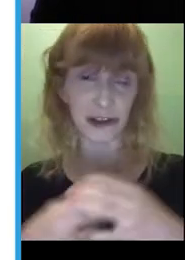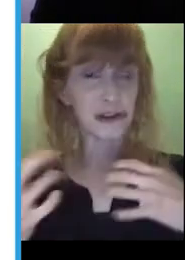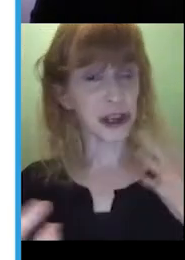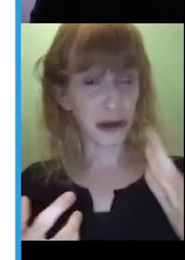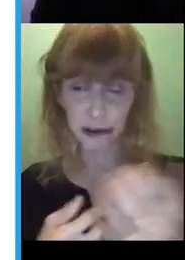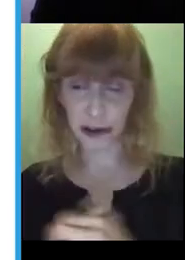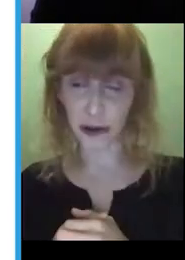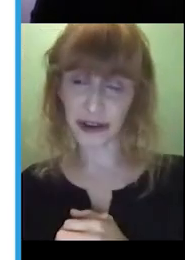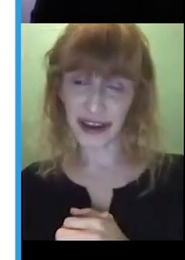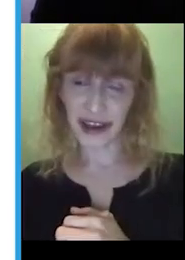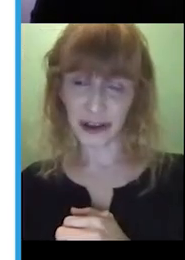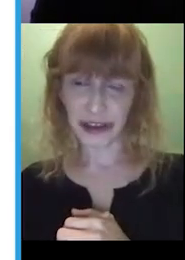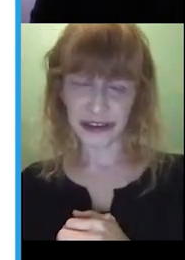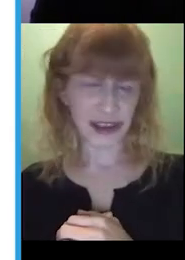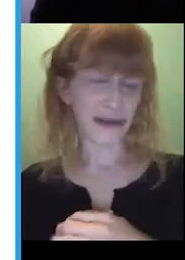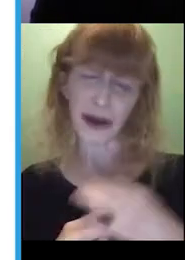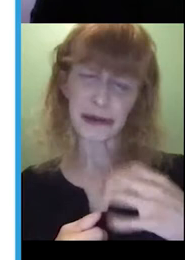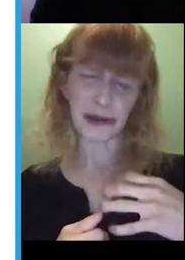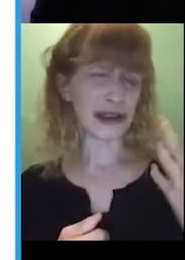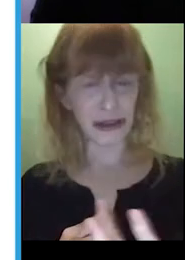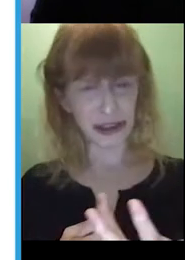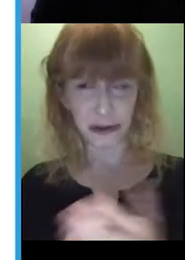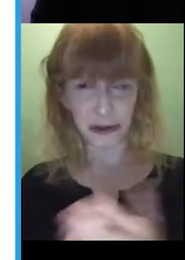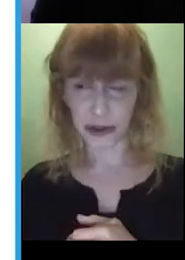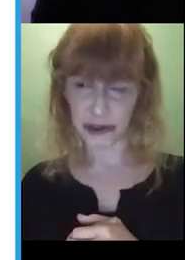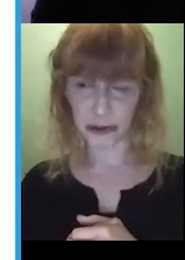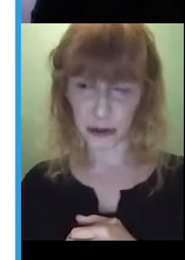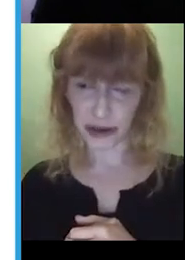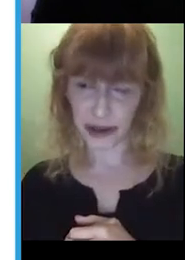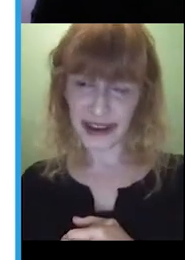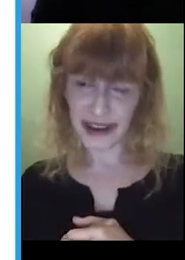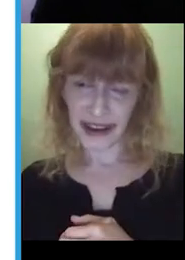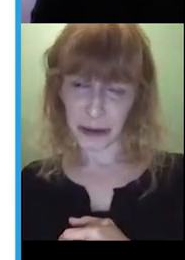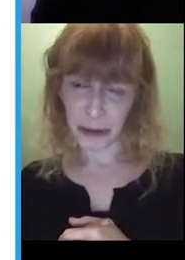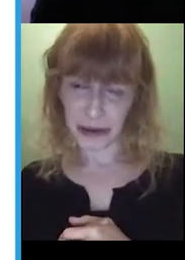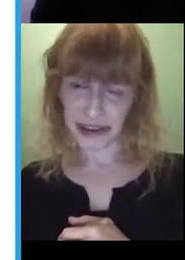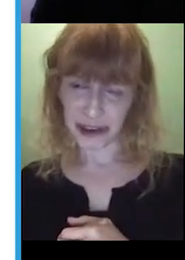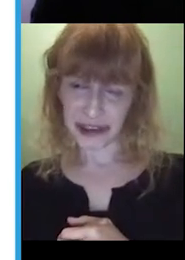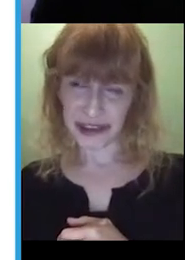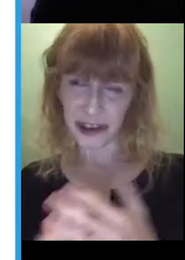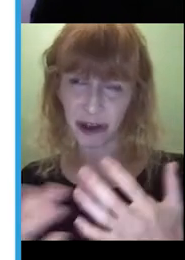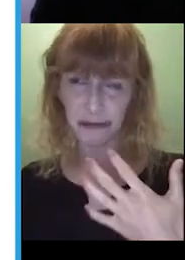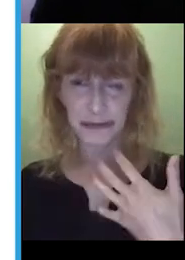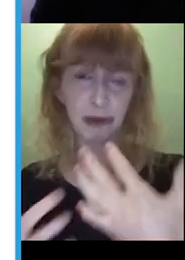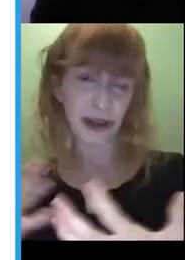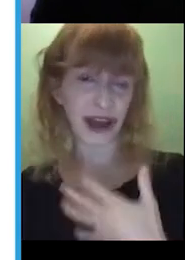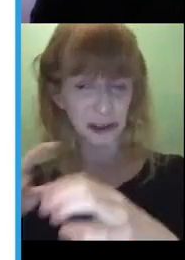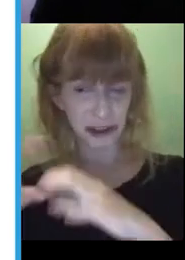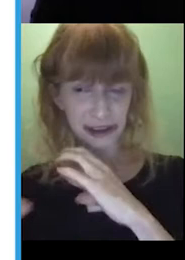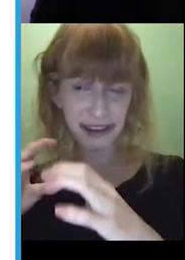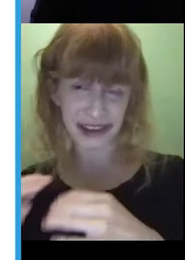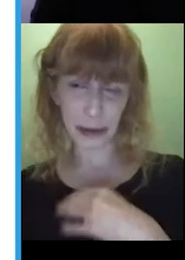information, sharing a joke, know, things that can have absolutely nothing to do with the story, but it's just, you know,